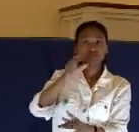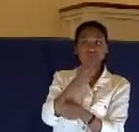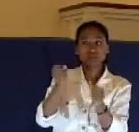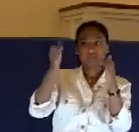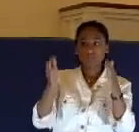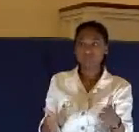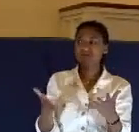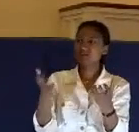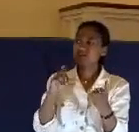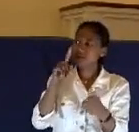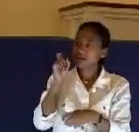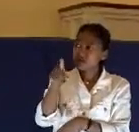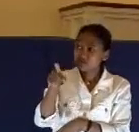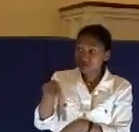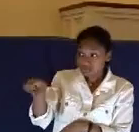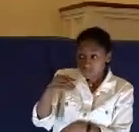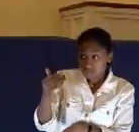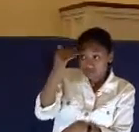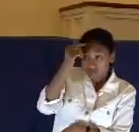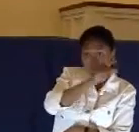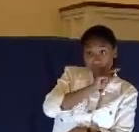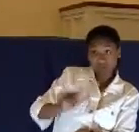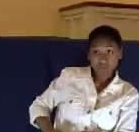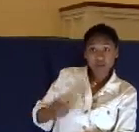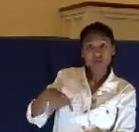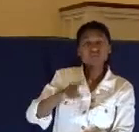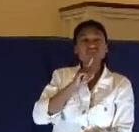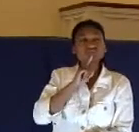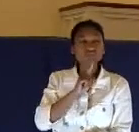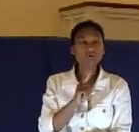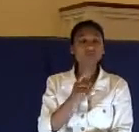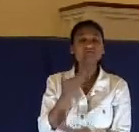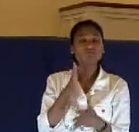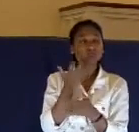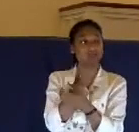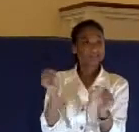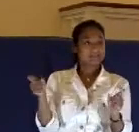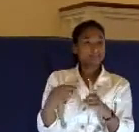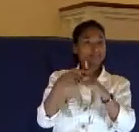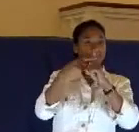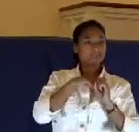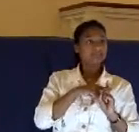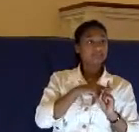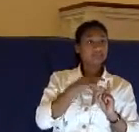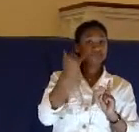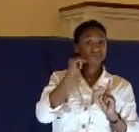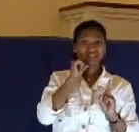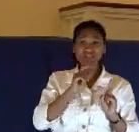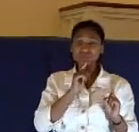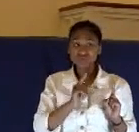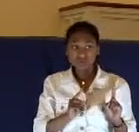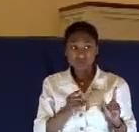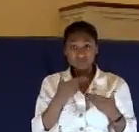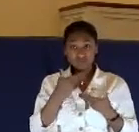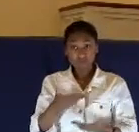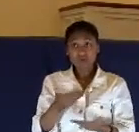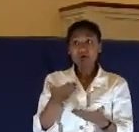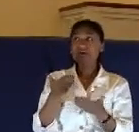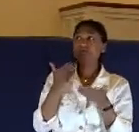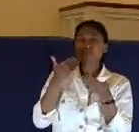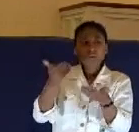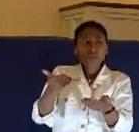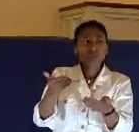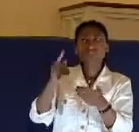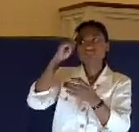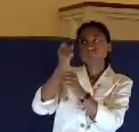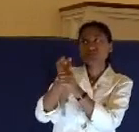So I would ask you, do you know the Lord? Are you certain that you're saved? And if not, would you be willing to trust him today? Would you reach